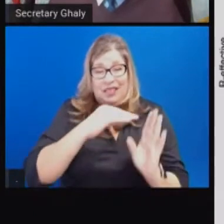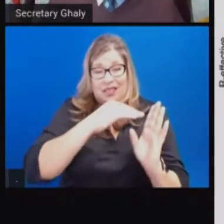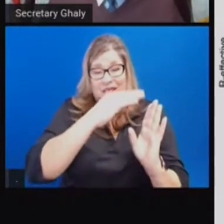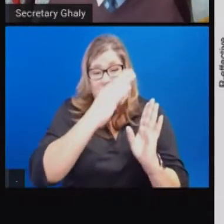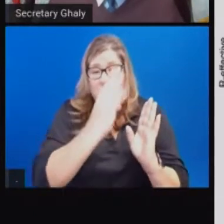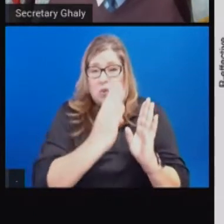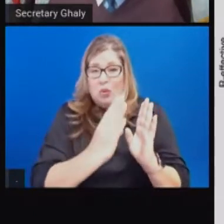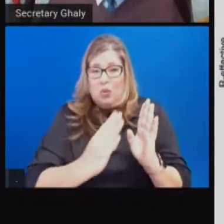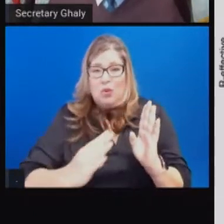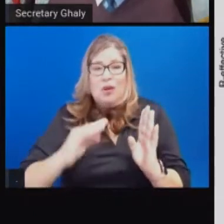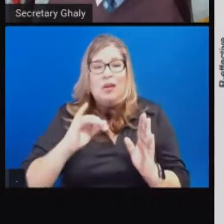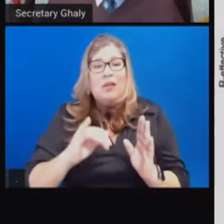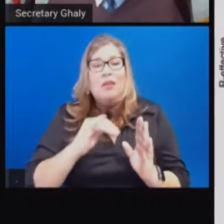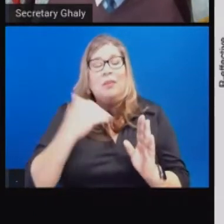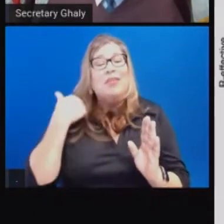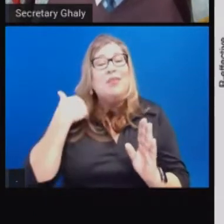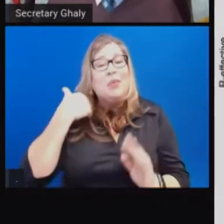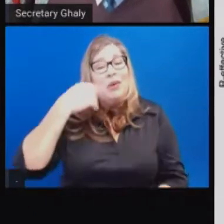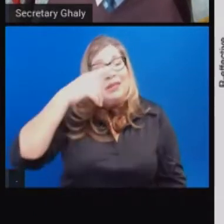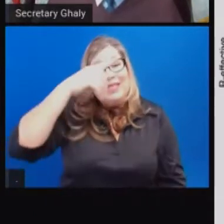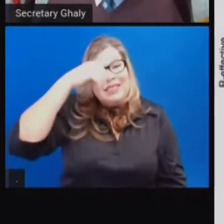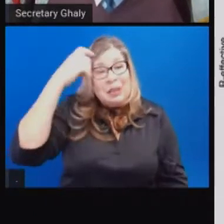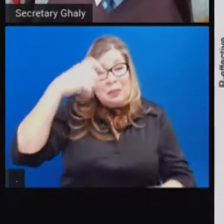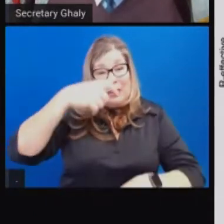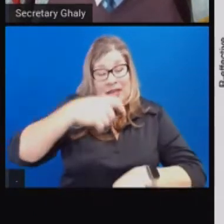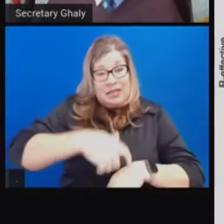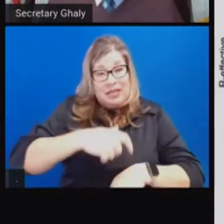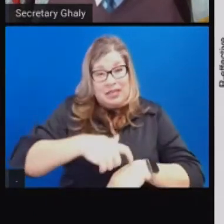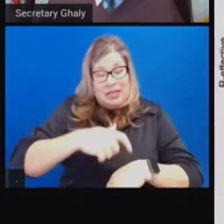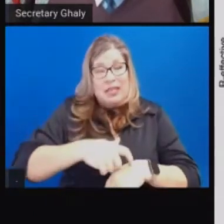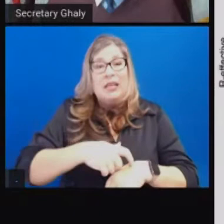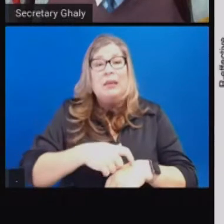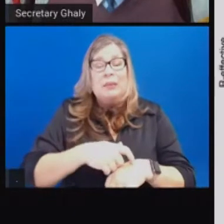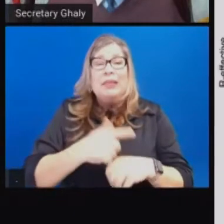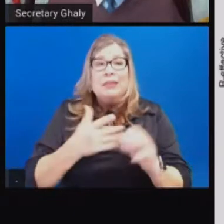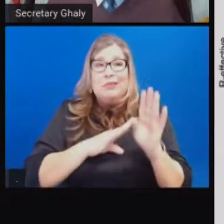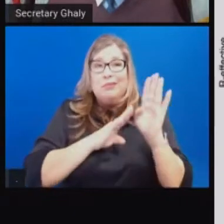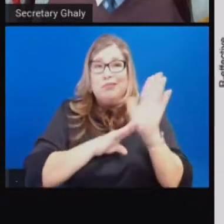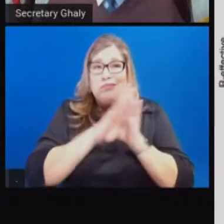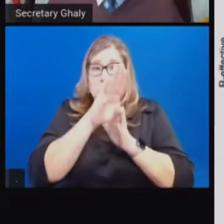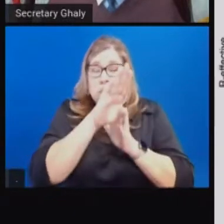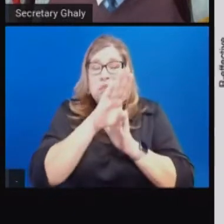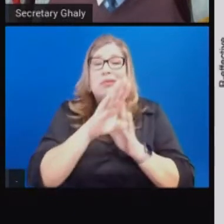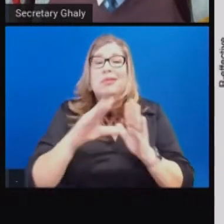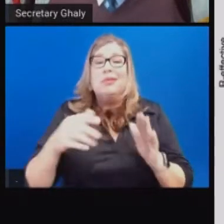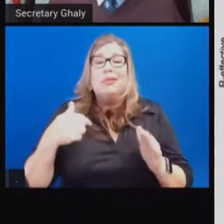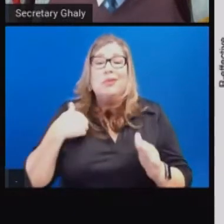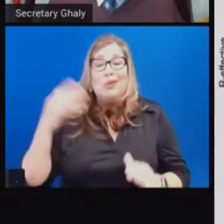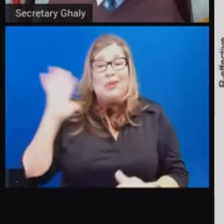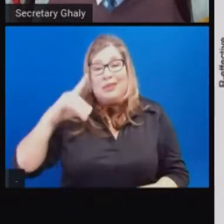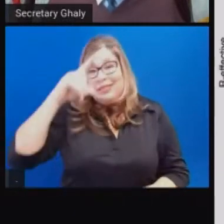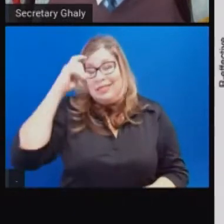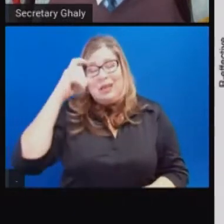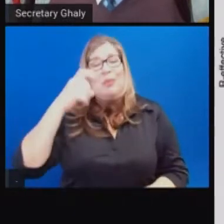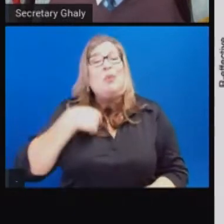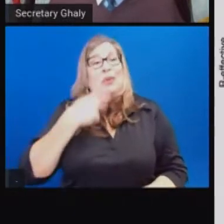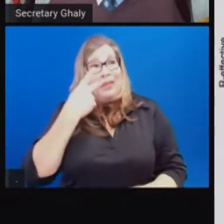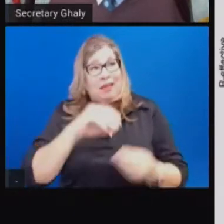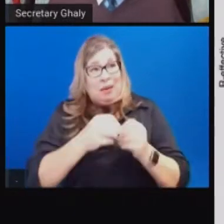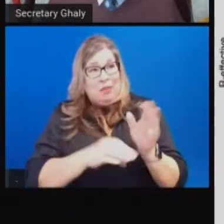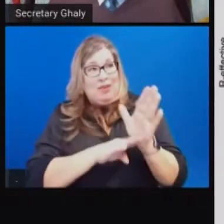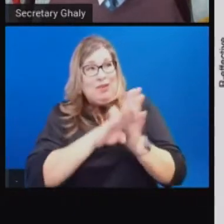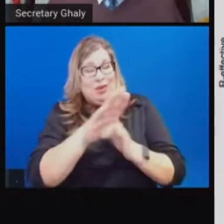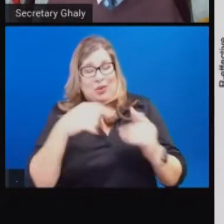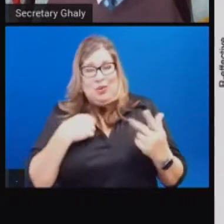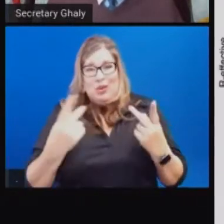surge that we dealt with, where we began to do certain things like restrict indoor activities, do some